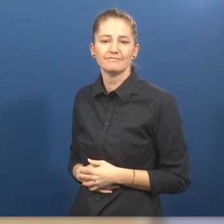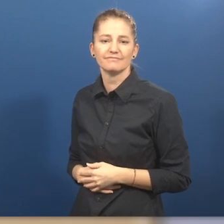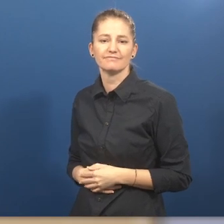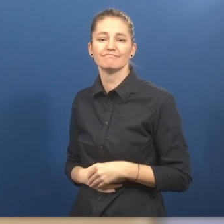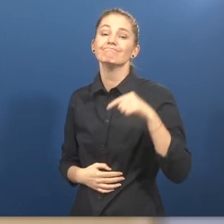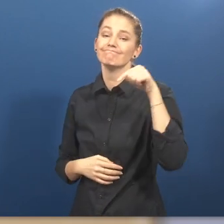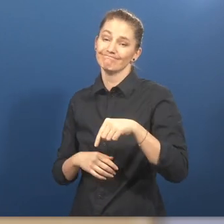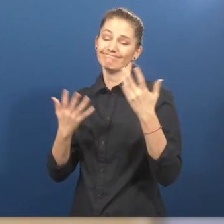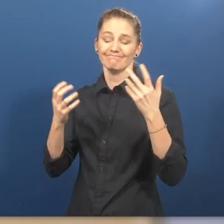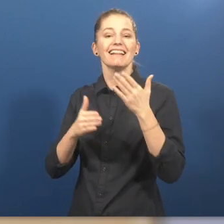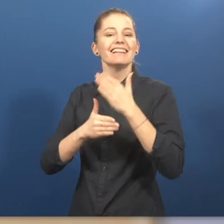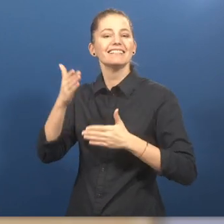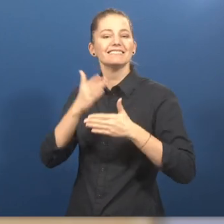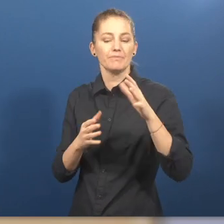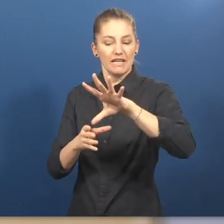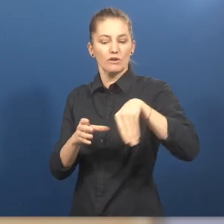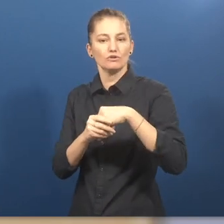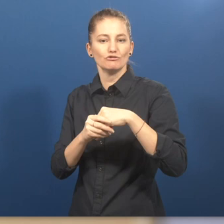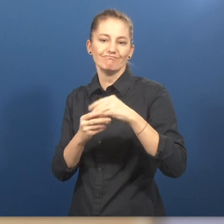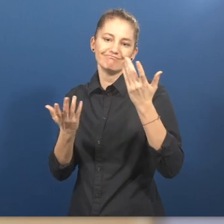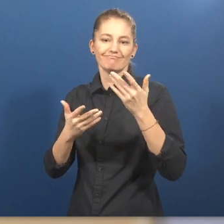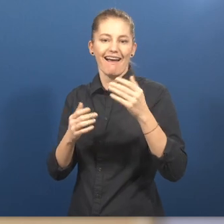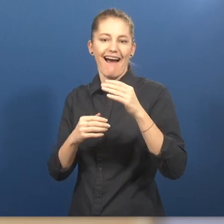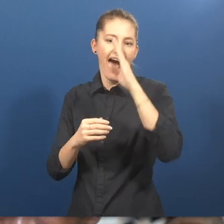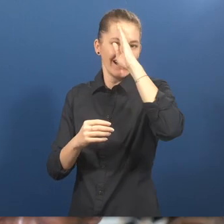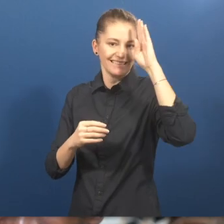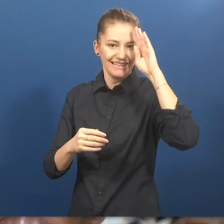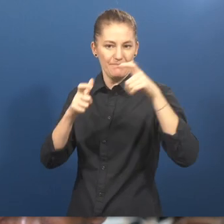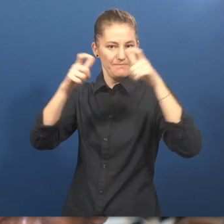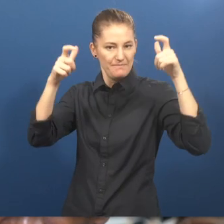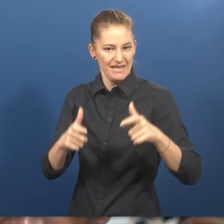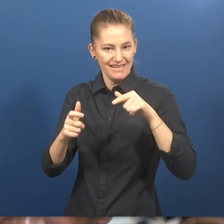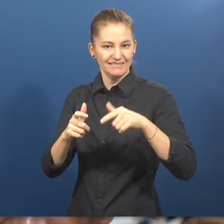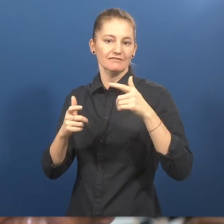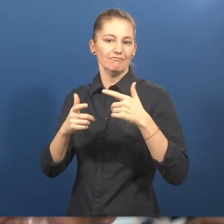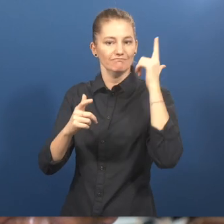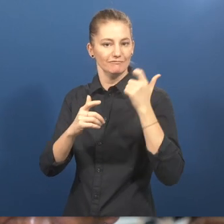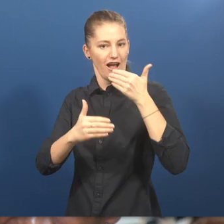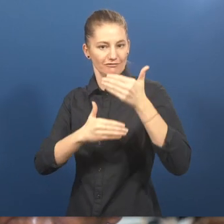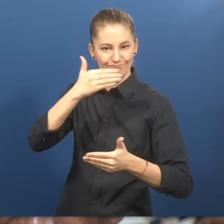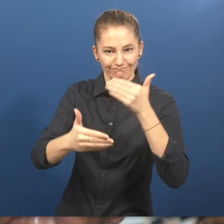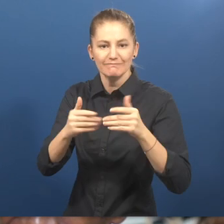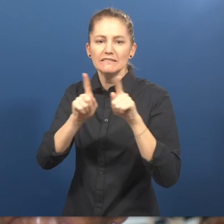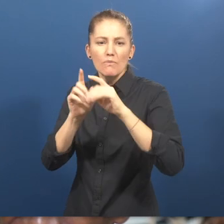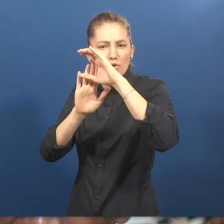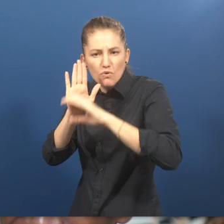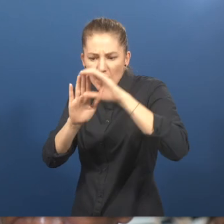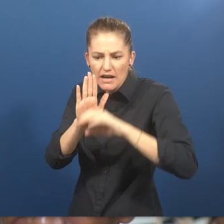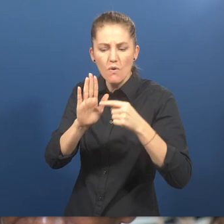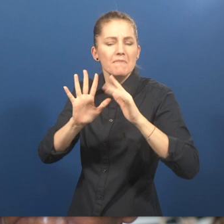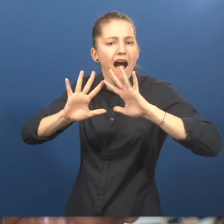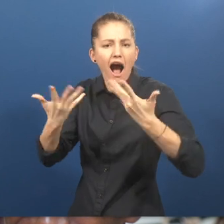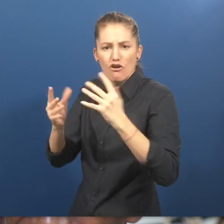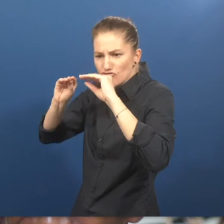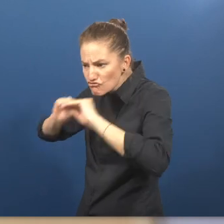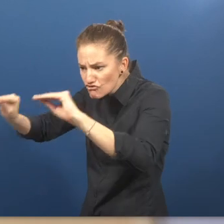So, Life for the World has developed the Disability Inclusion Academy, where we have developed a curriculum to train and support and certify